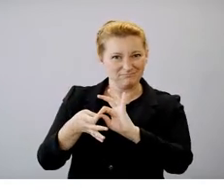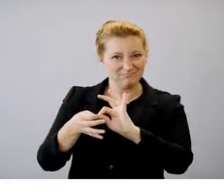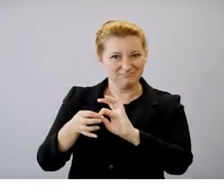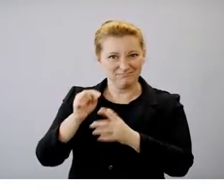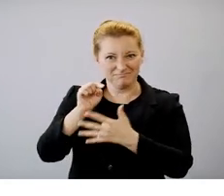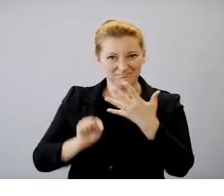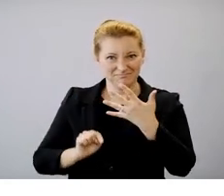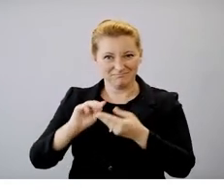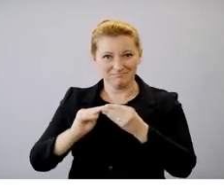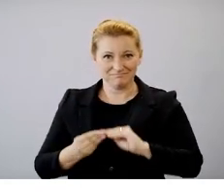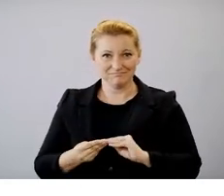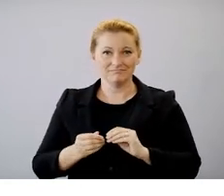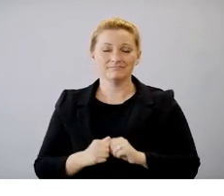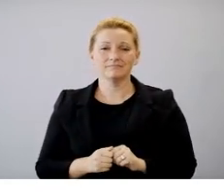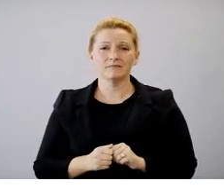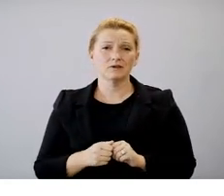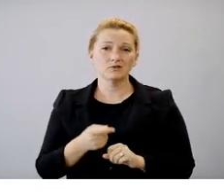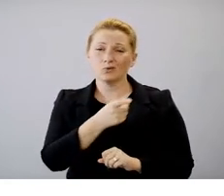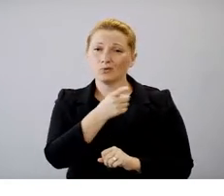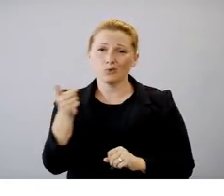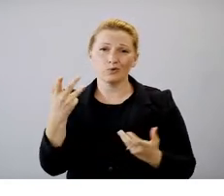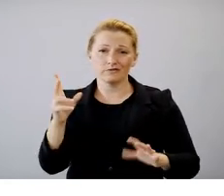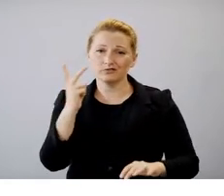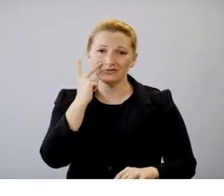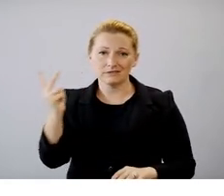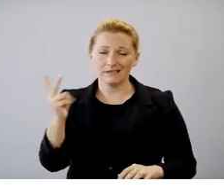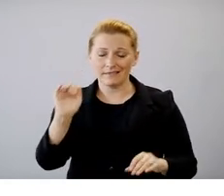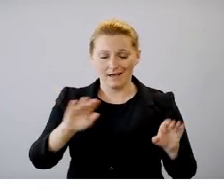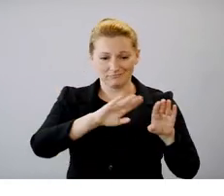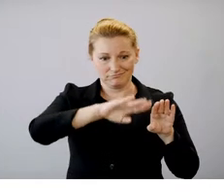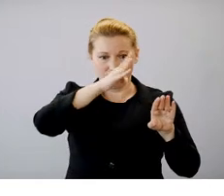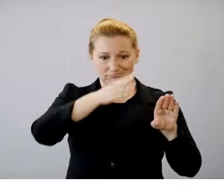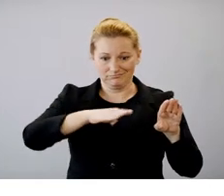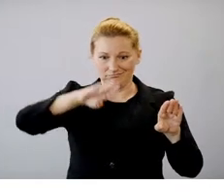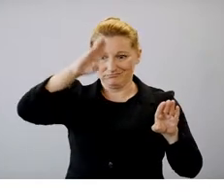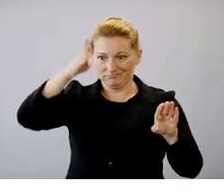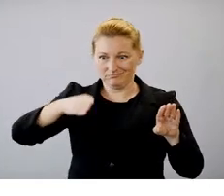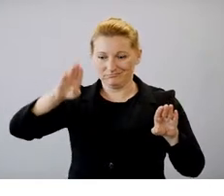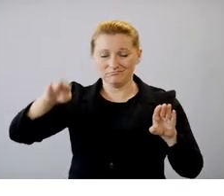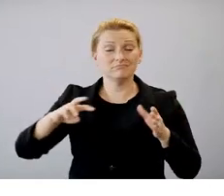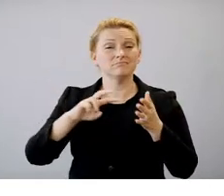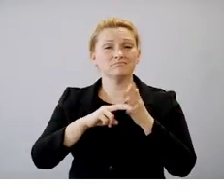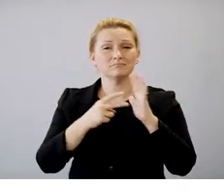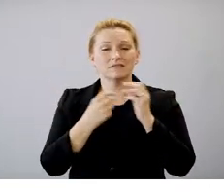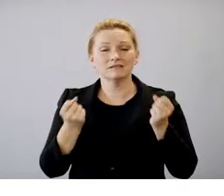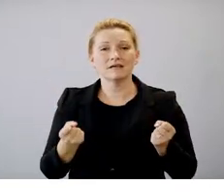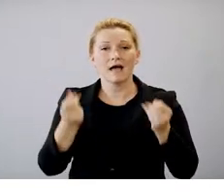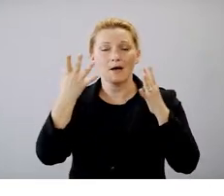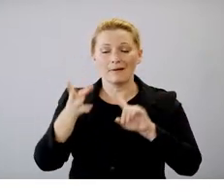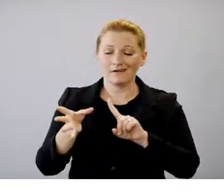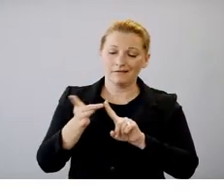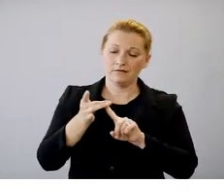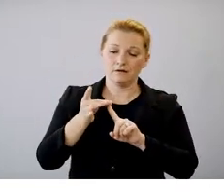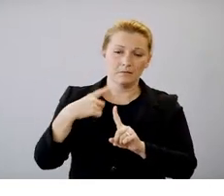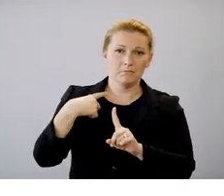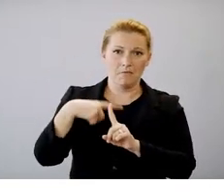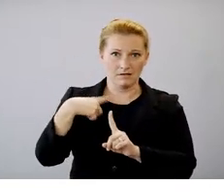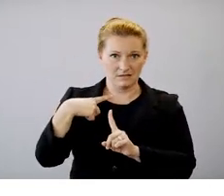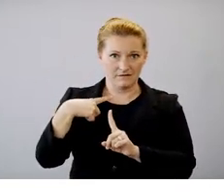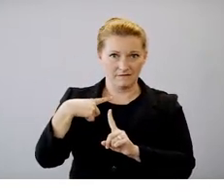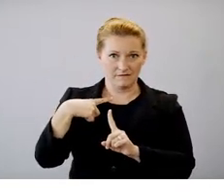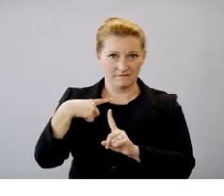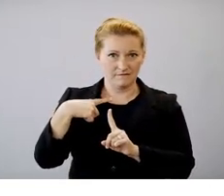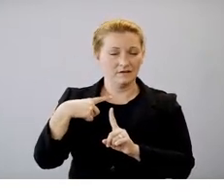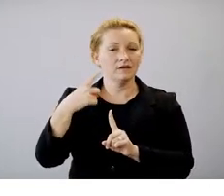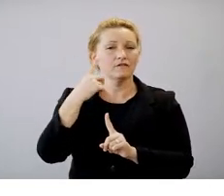seen our epidemiologic curve. This is where we plot cases on the day that we get, that their samples are